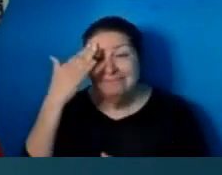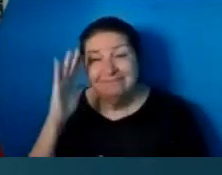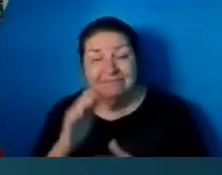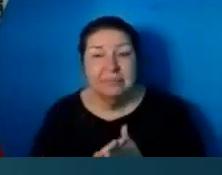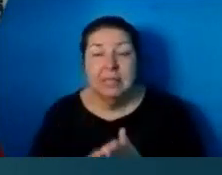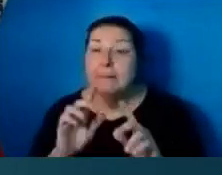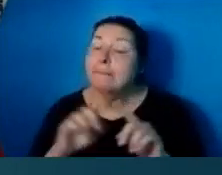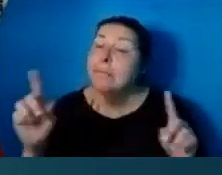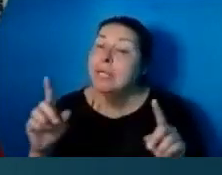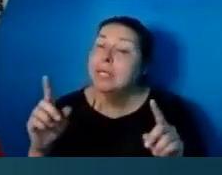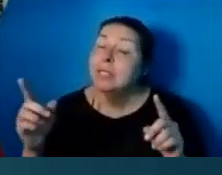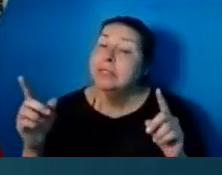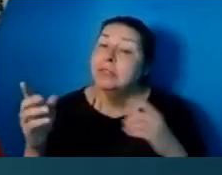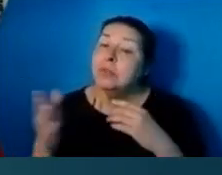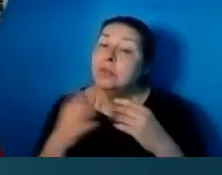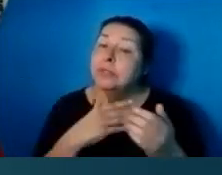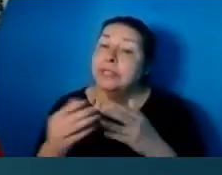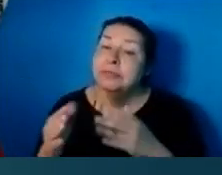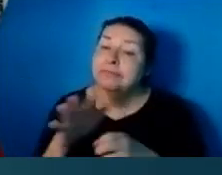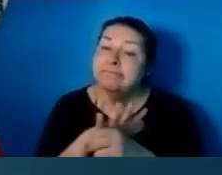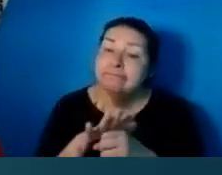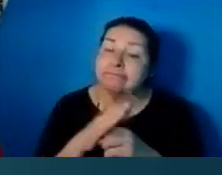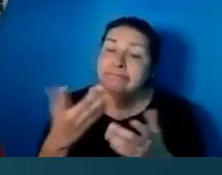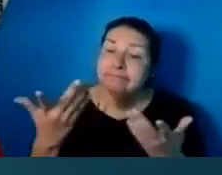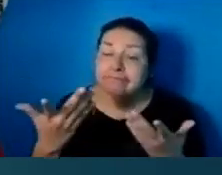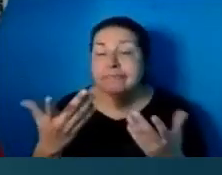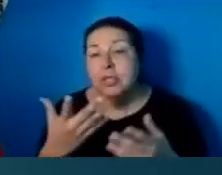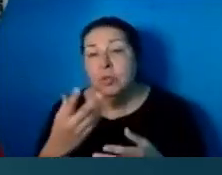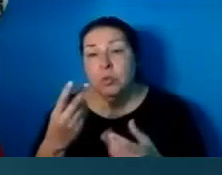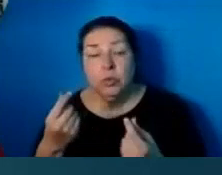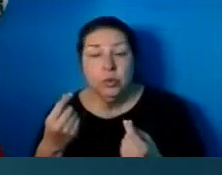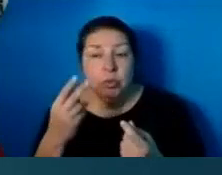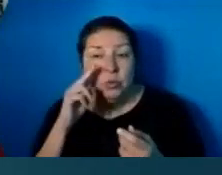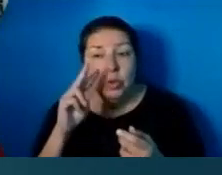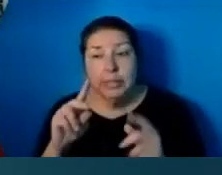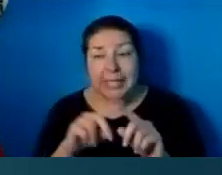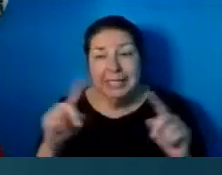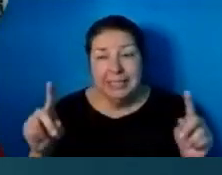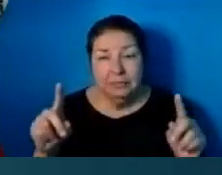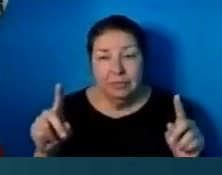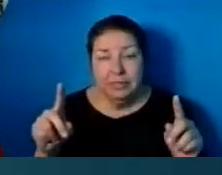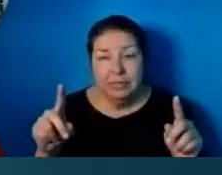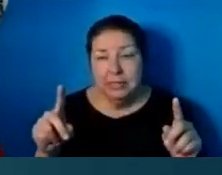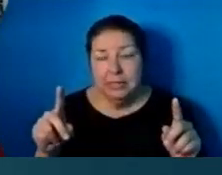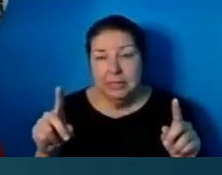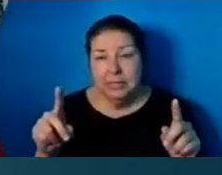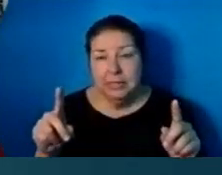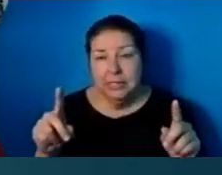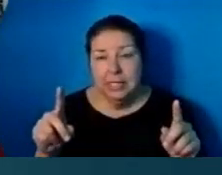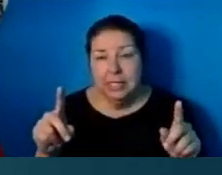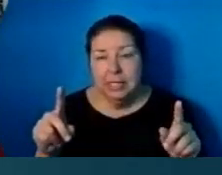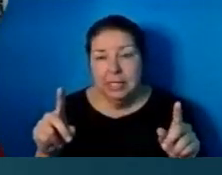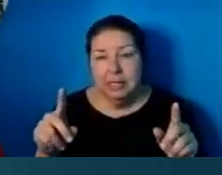Whatever we are, we are looking at what are some of the differences that differentiate